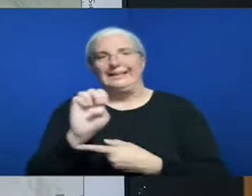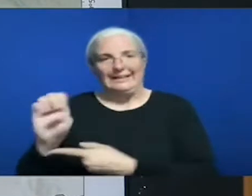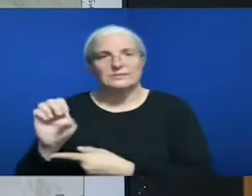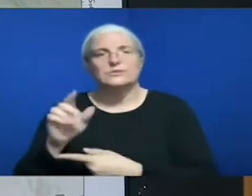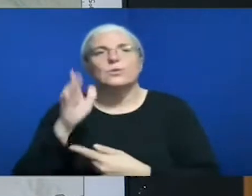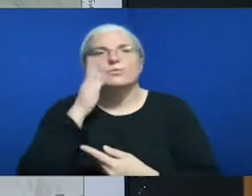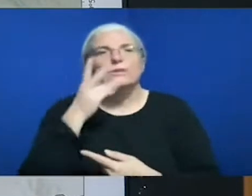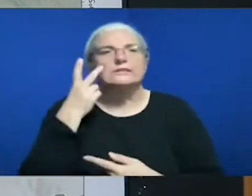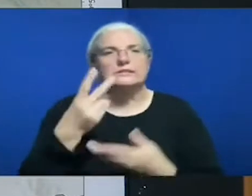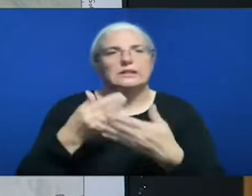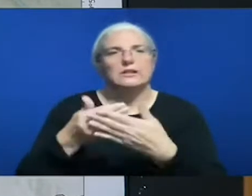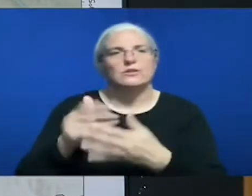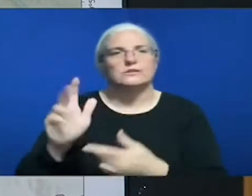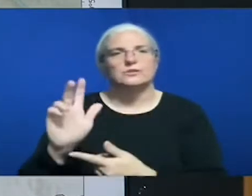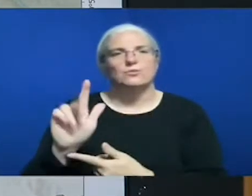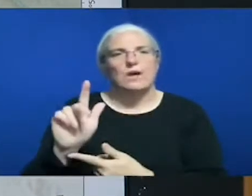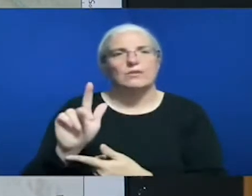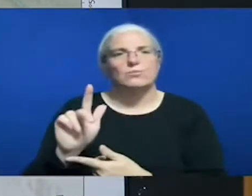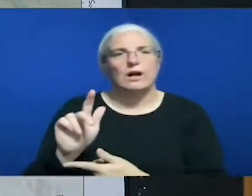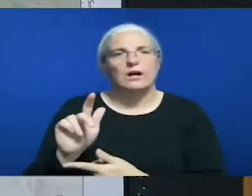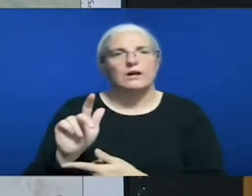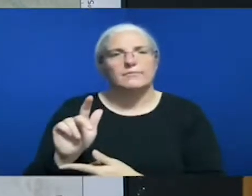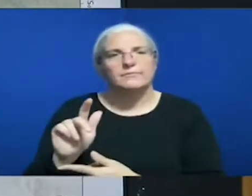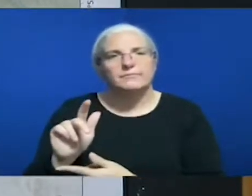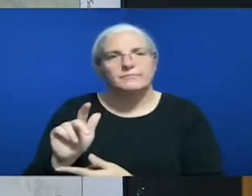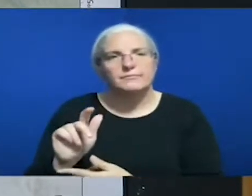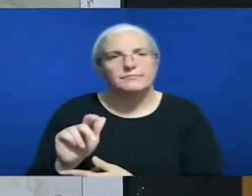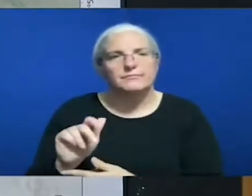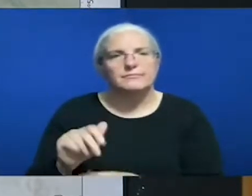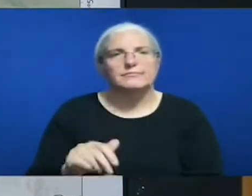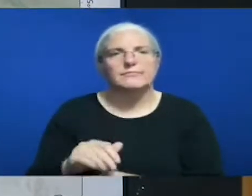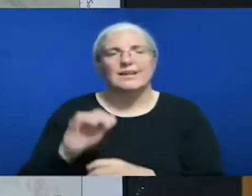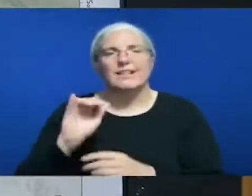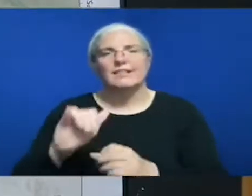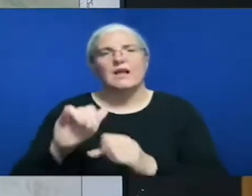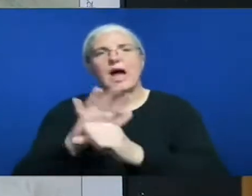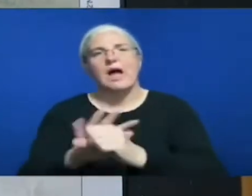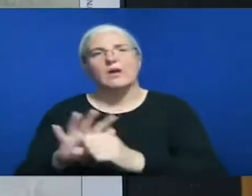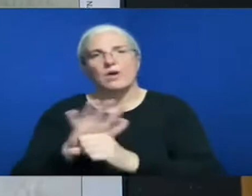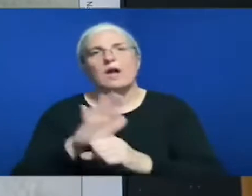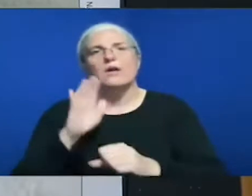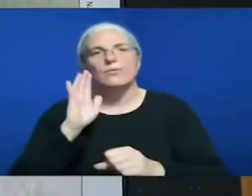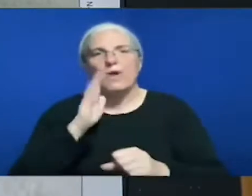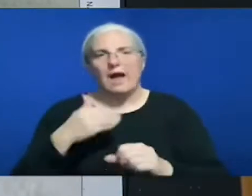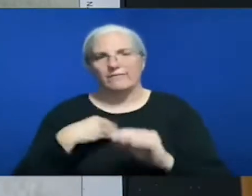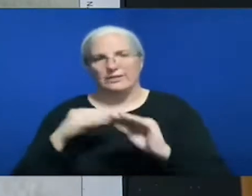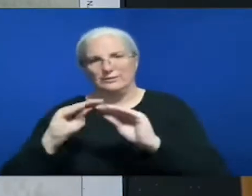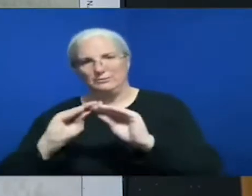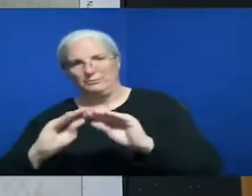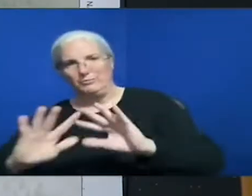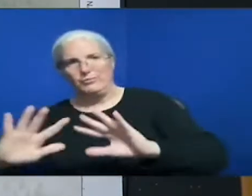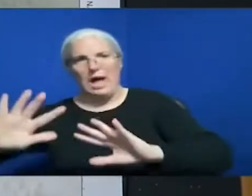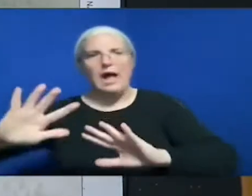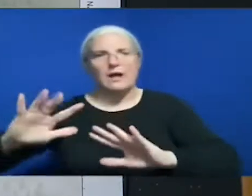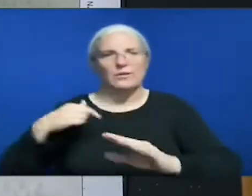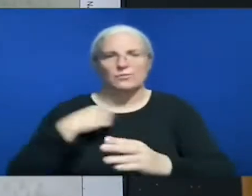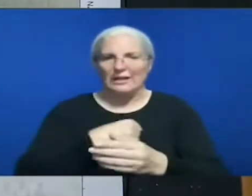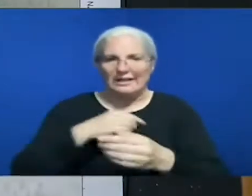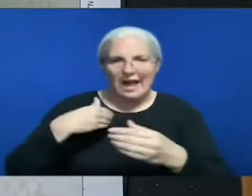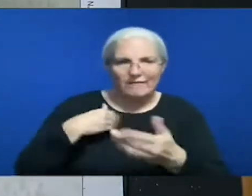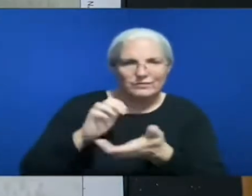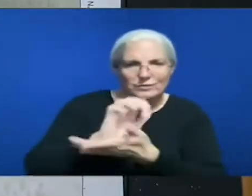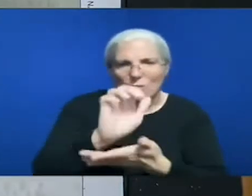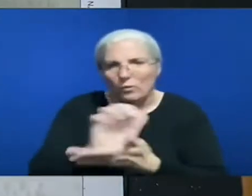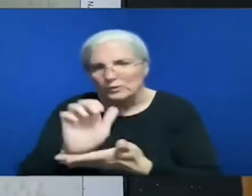Battalion is in there spread out all across this entire section of dozer line and they're continuing to